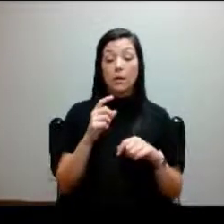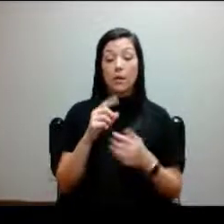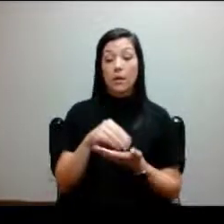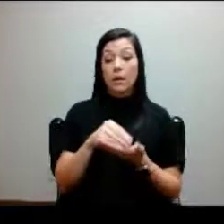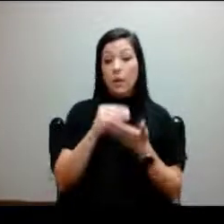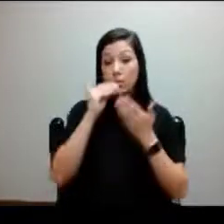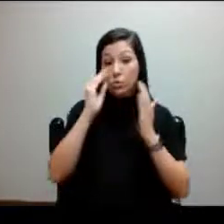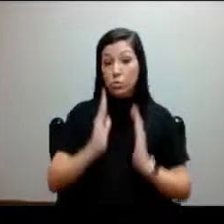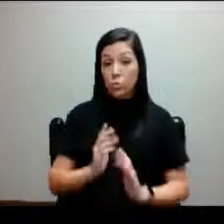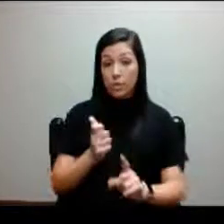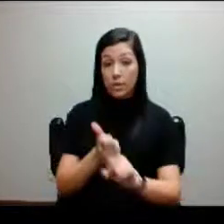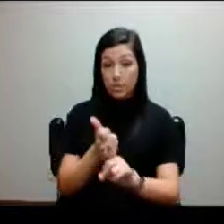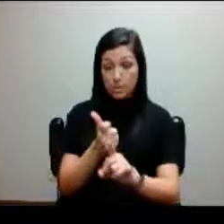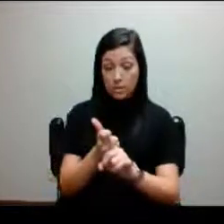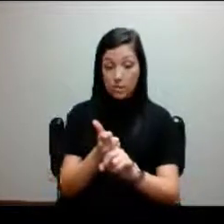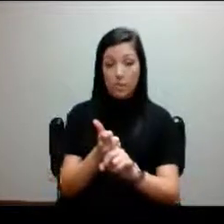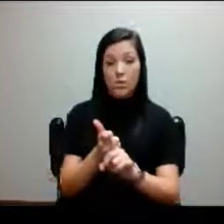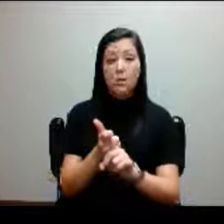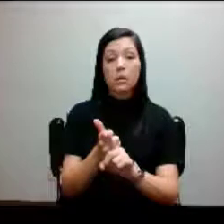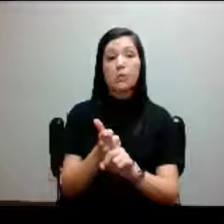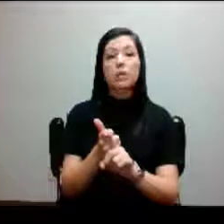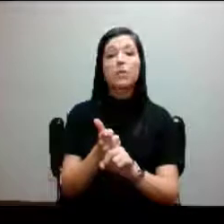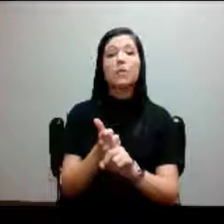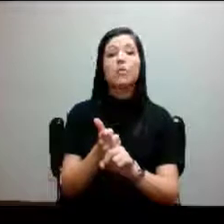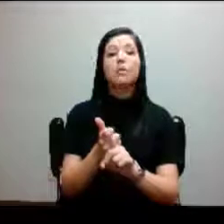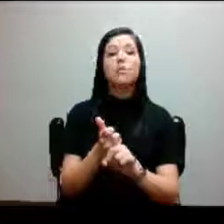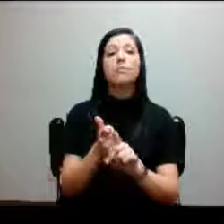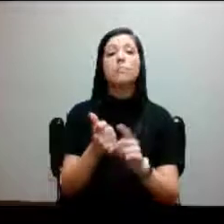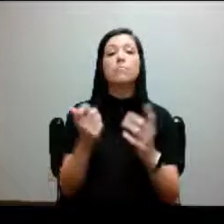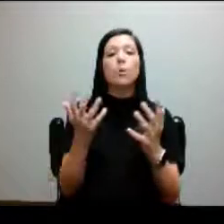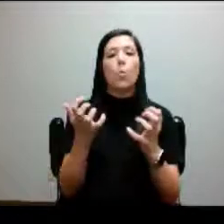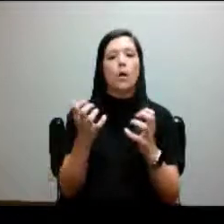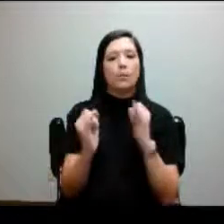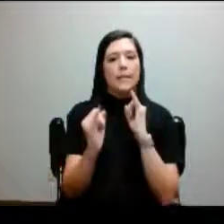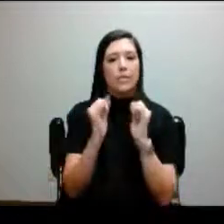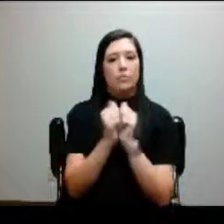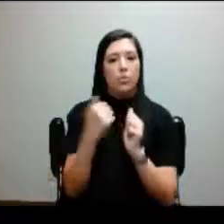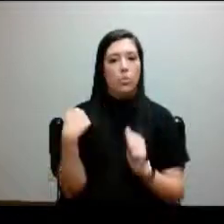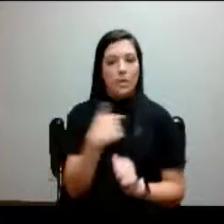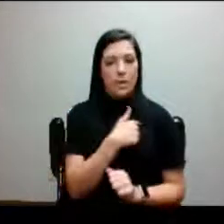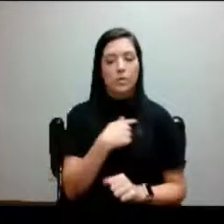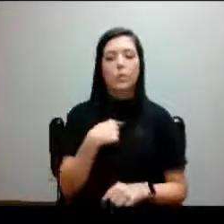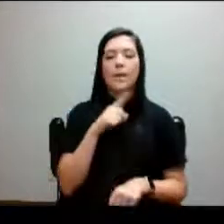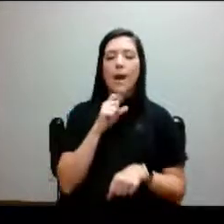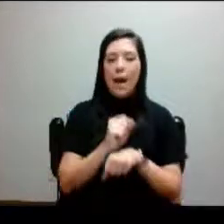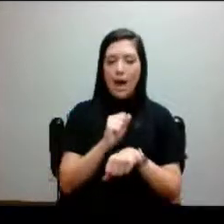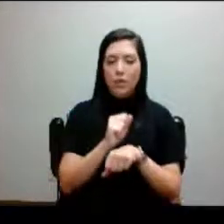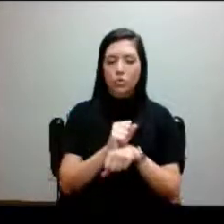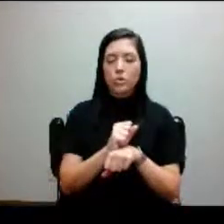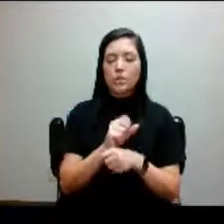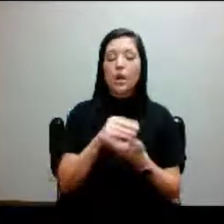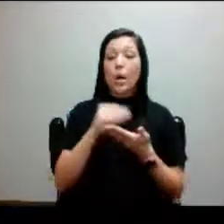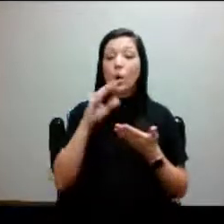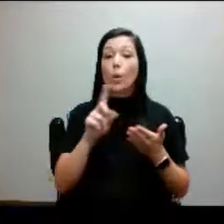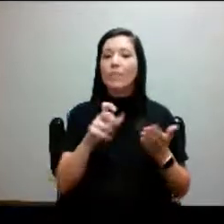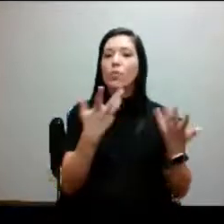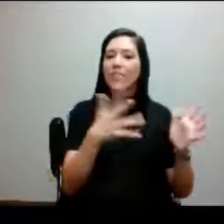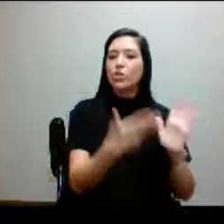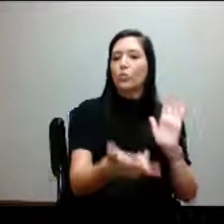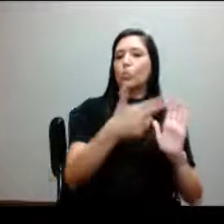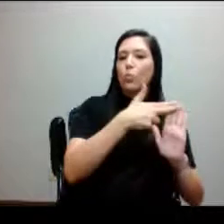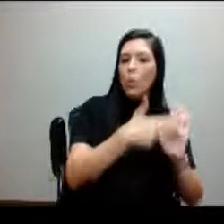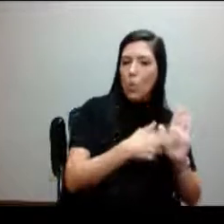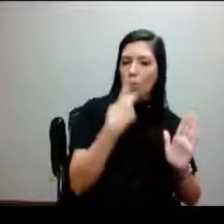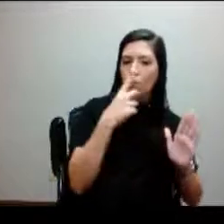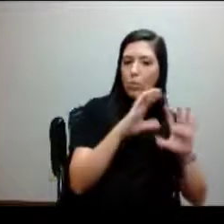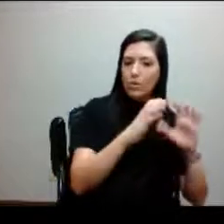get the opportunity to interview with us, we actually have to have the student enrolled in class and that makes